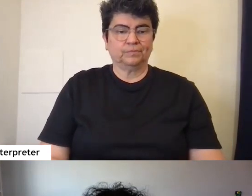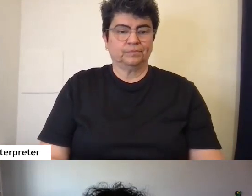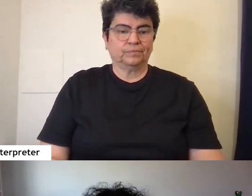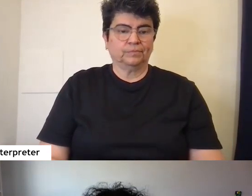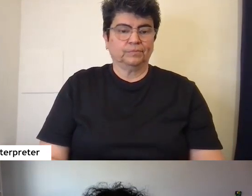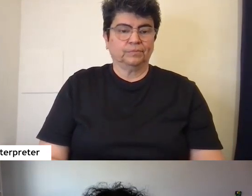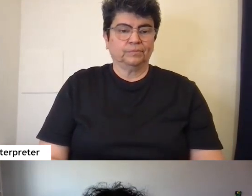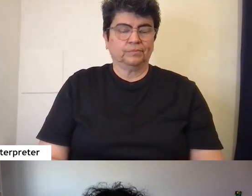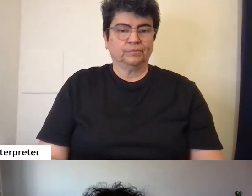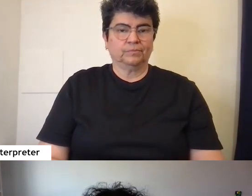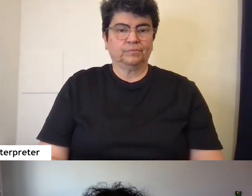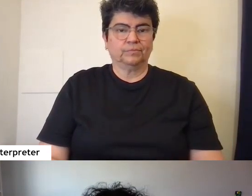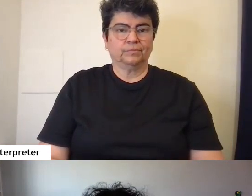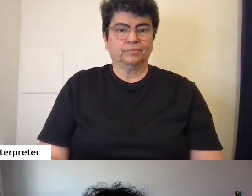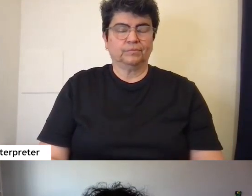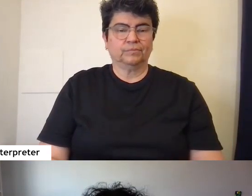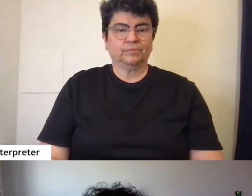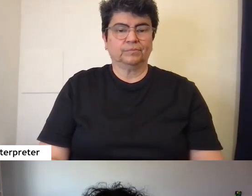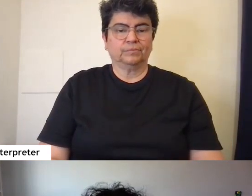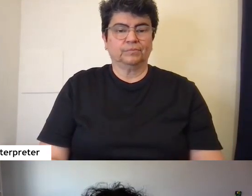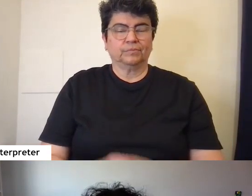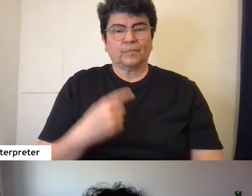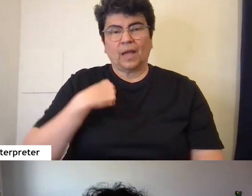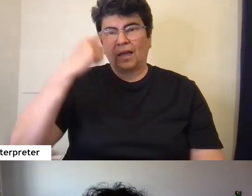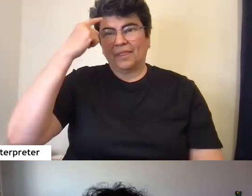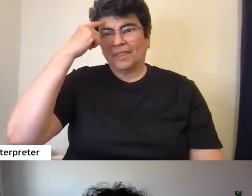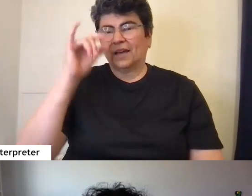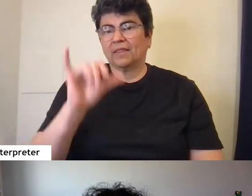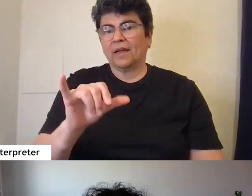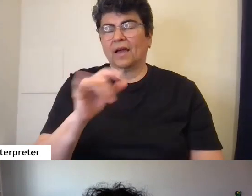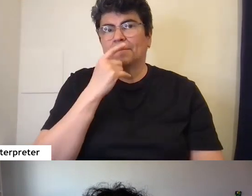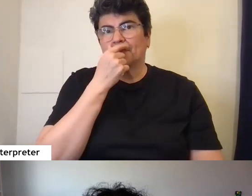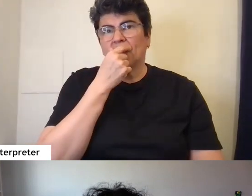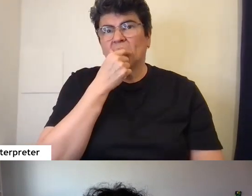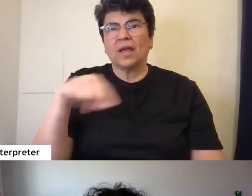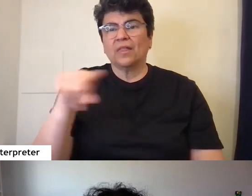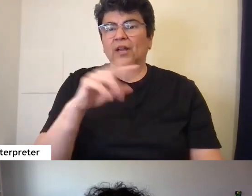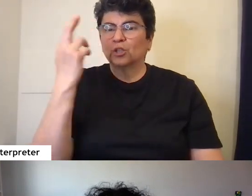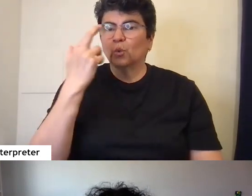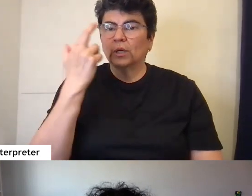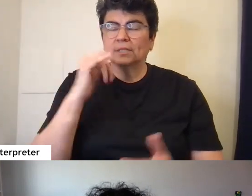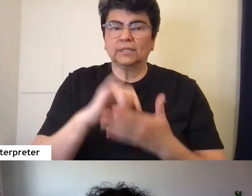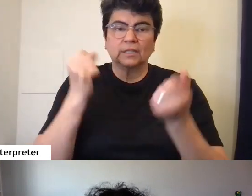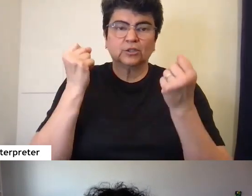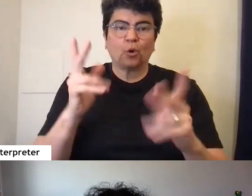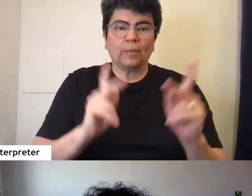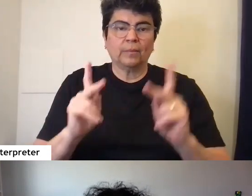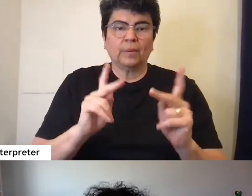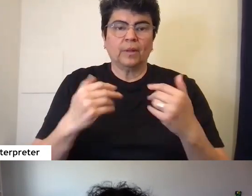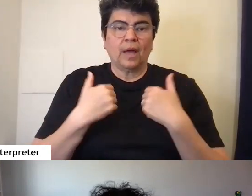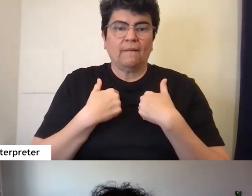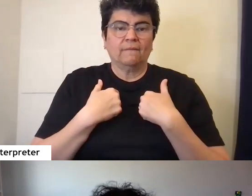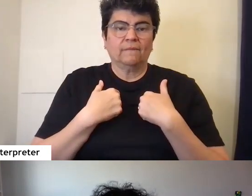I think that. I you know, there's a reason that so many people have